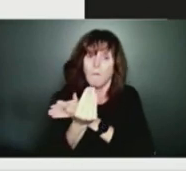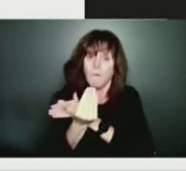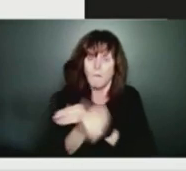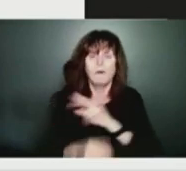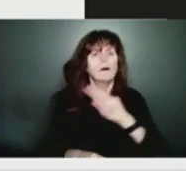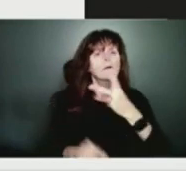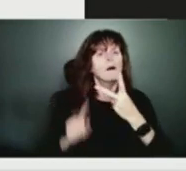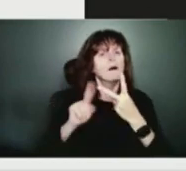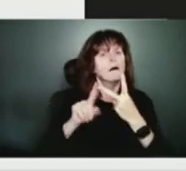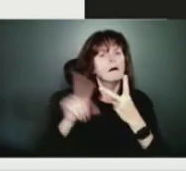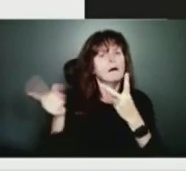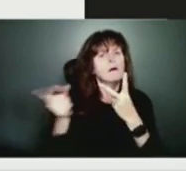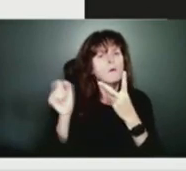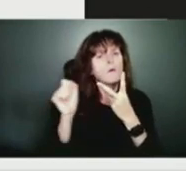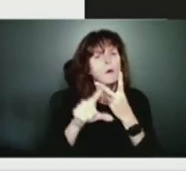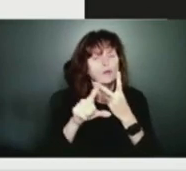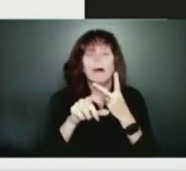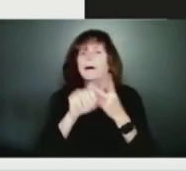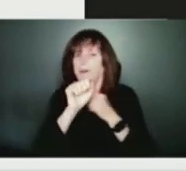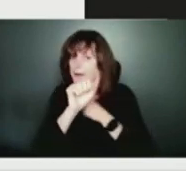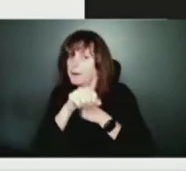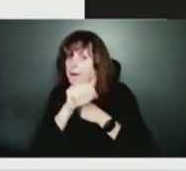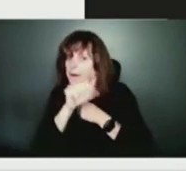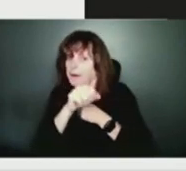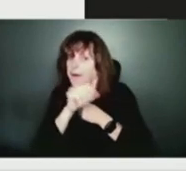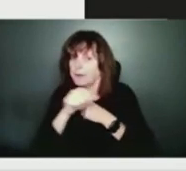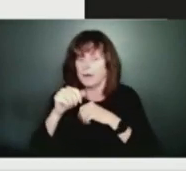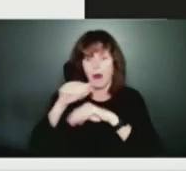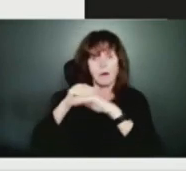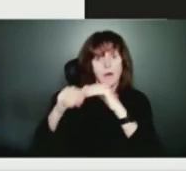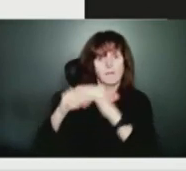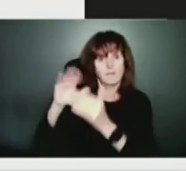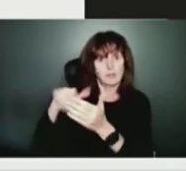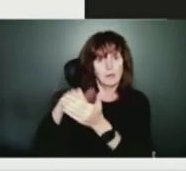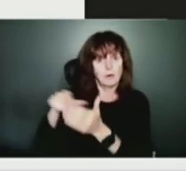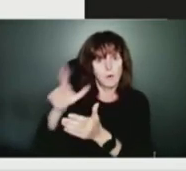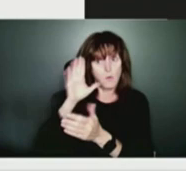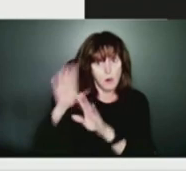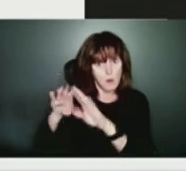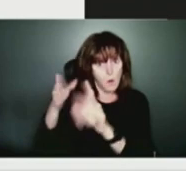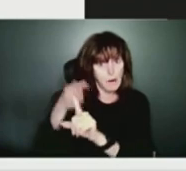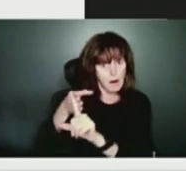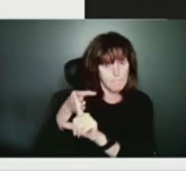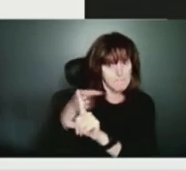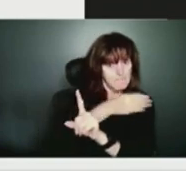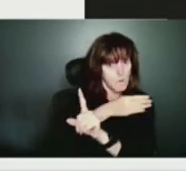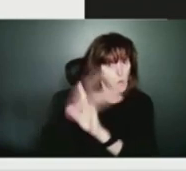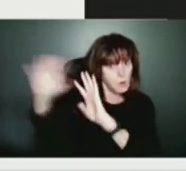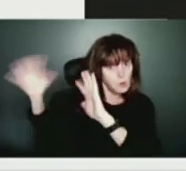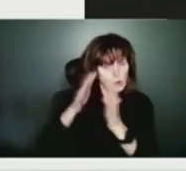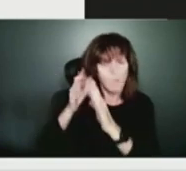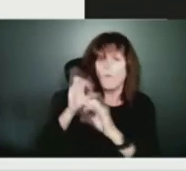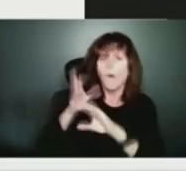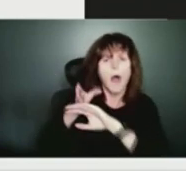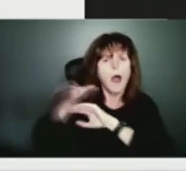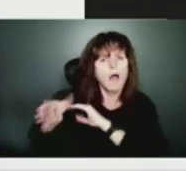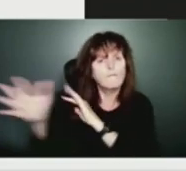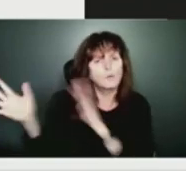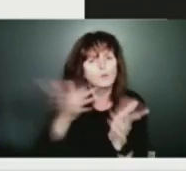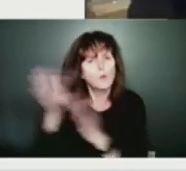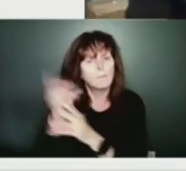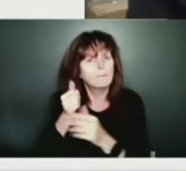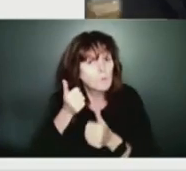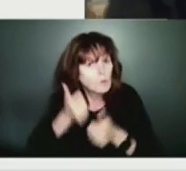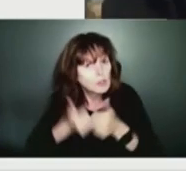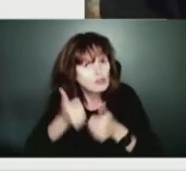comfort centers before the storm or after the storm? I'll turn that over actually to Bruce McDonald. Our emergency management lead